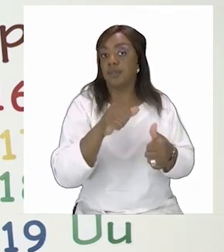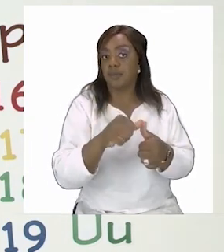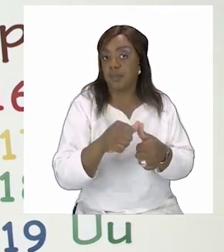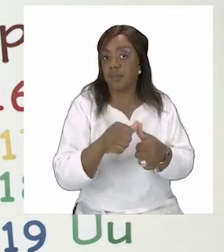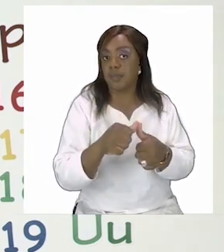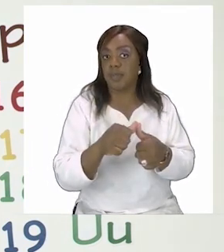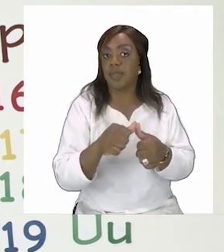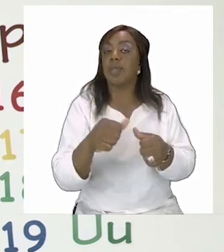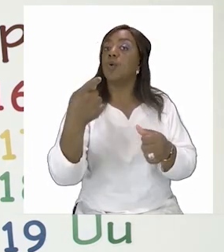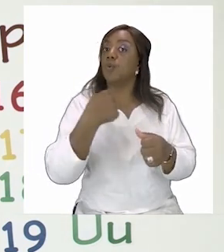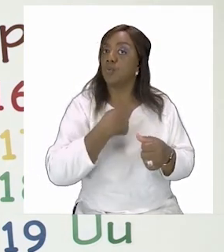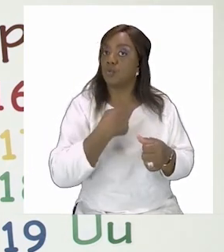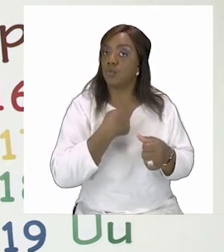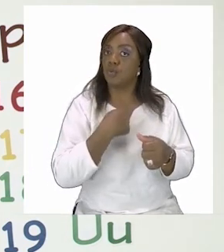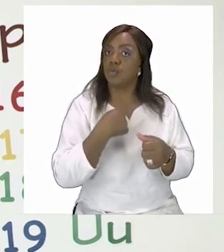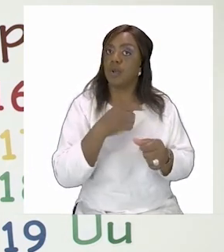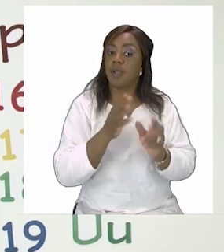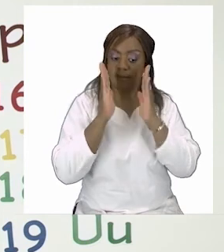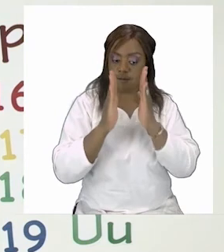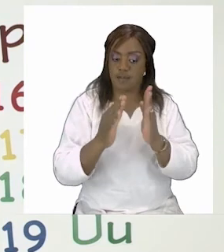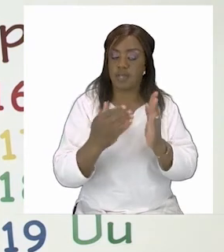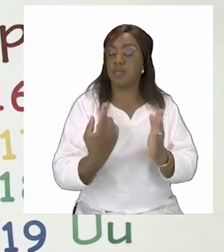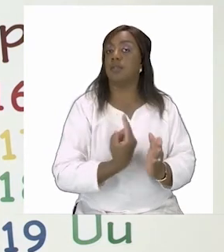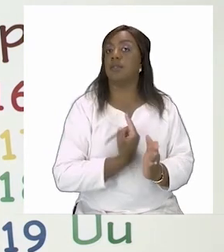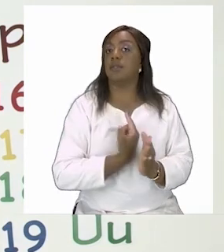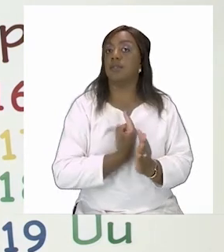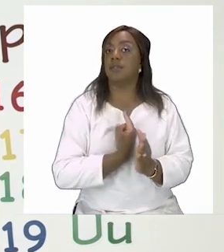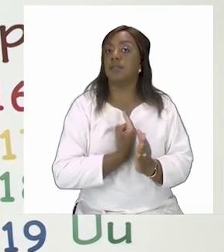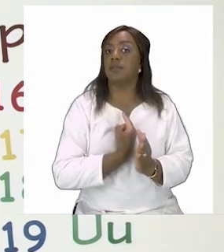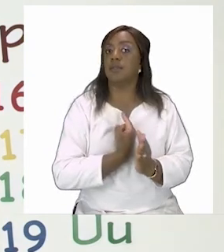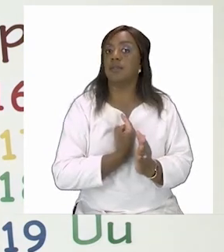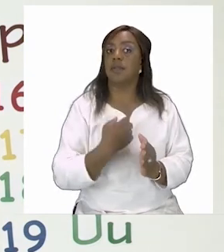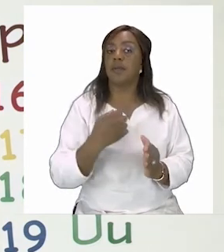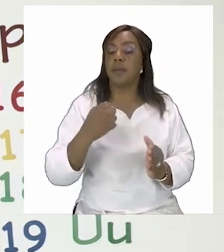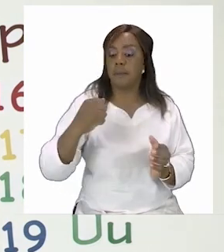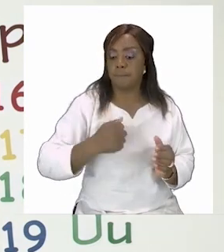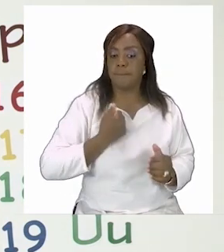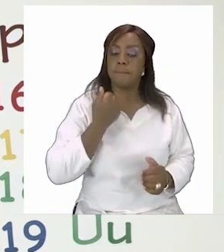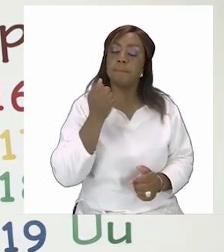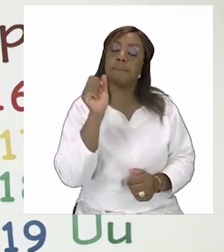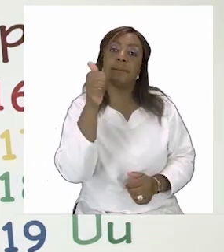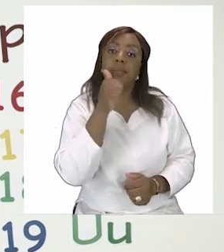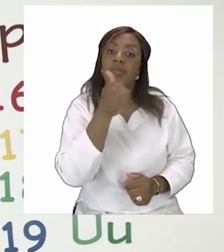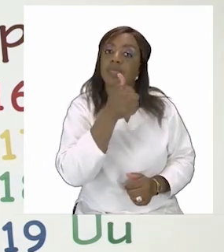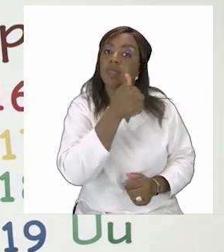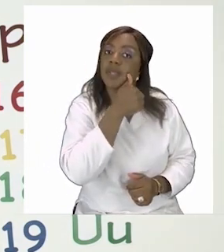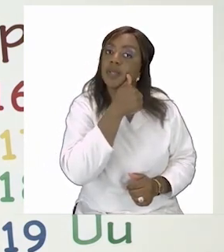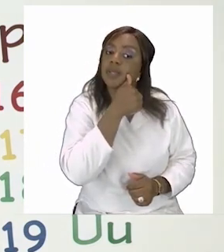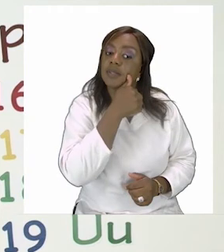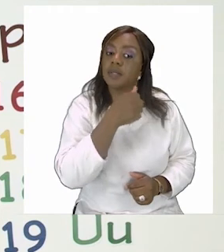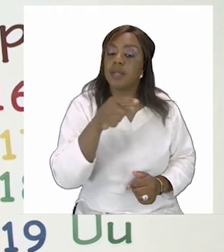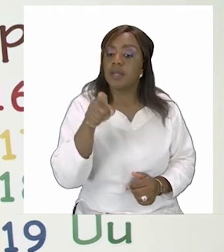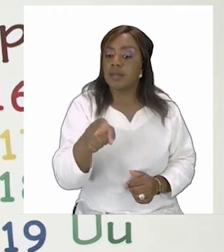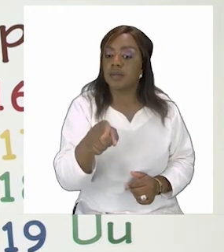focus on you so you say your aunt is your